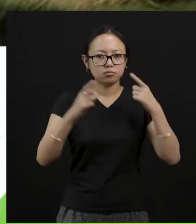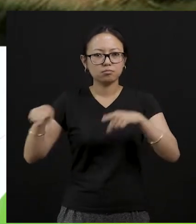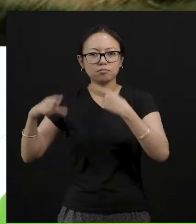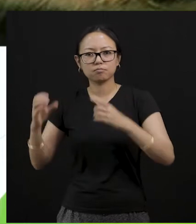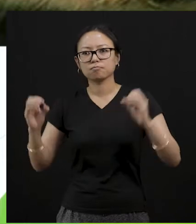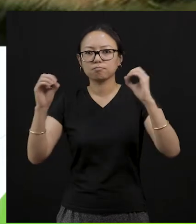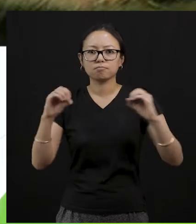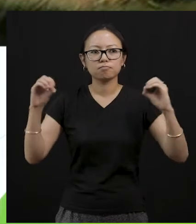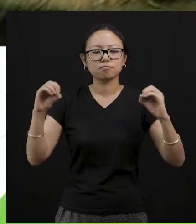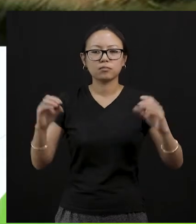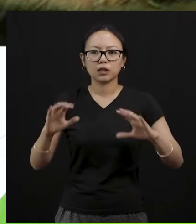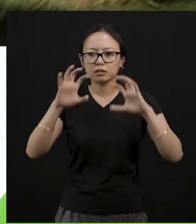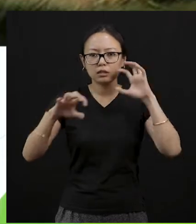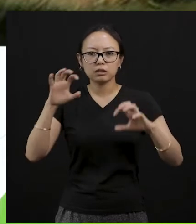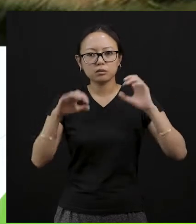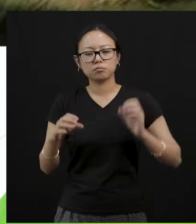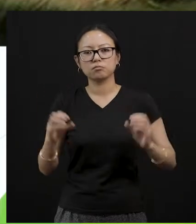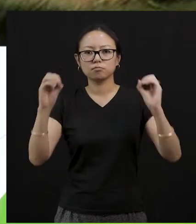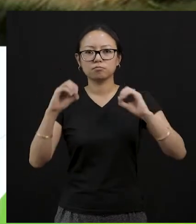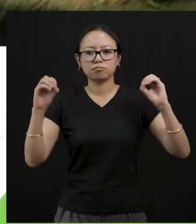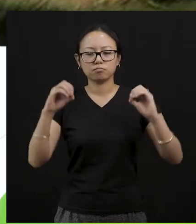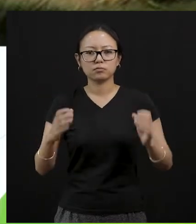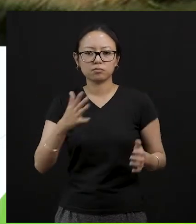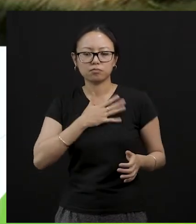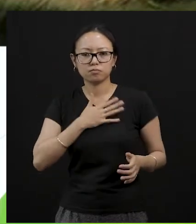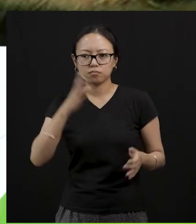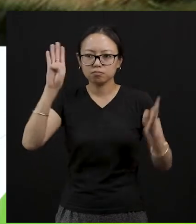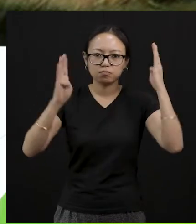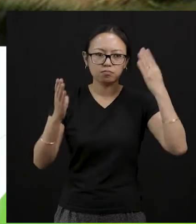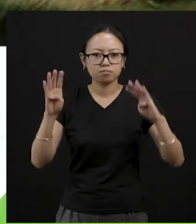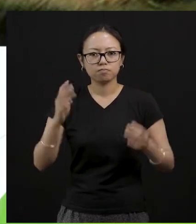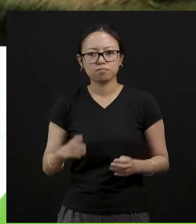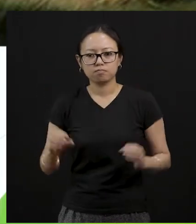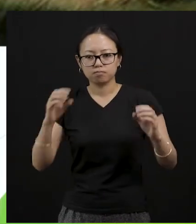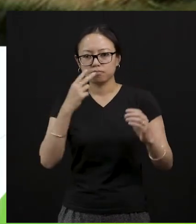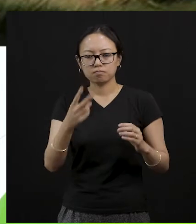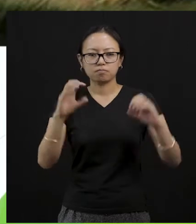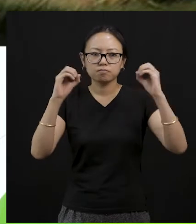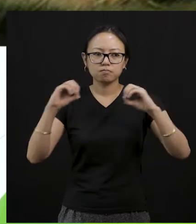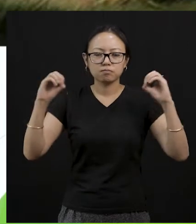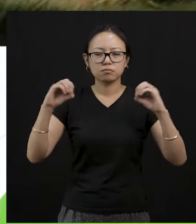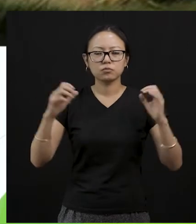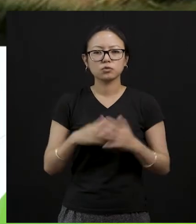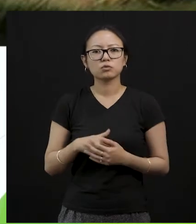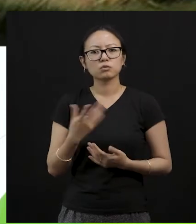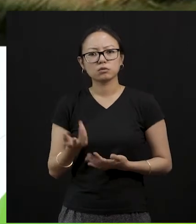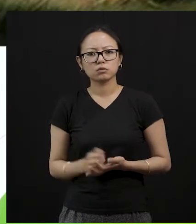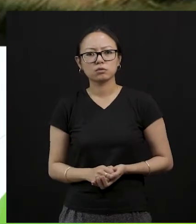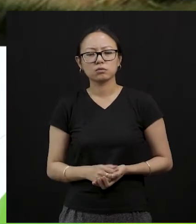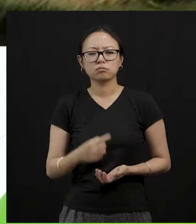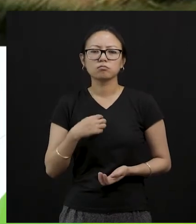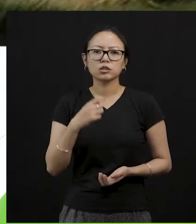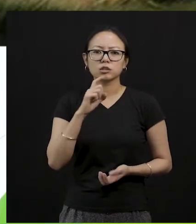don't see any animals. You don't see any green leaves. So now my question do you all is which picture